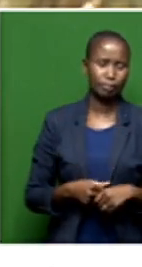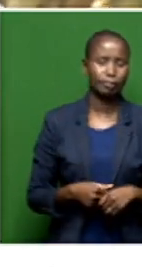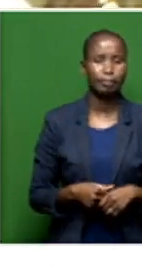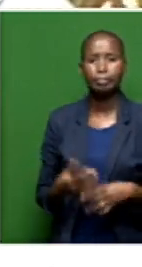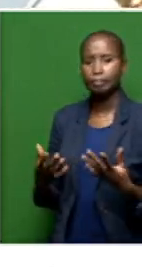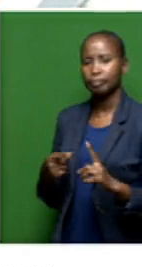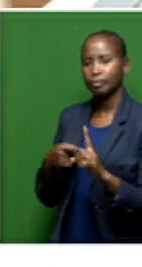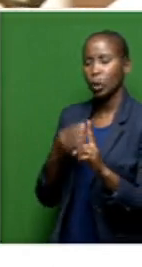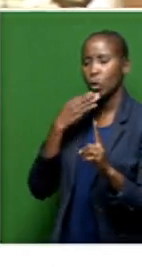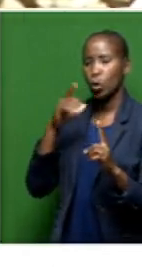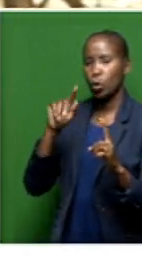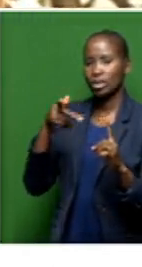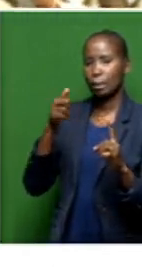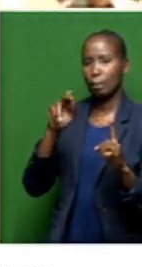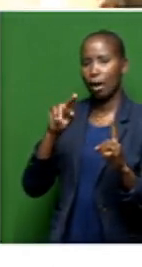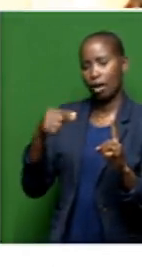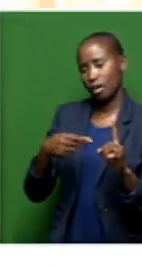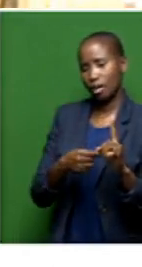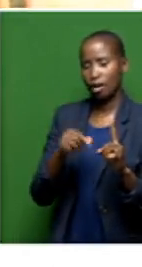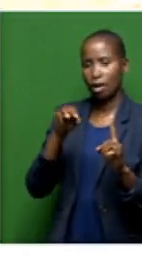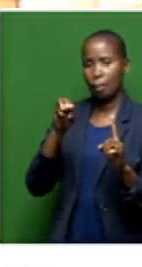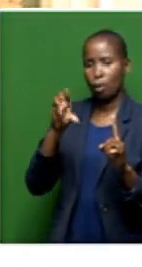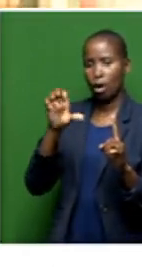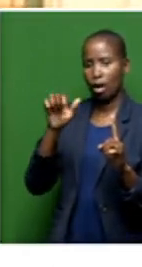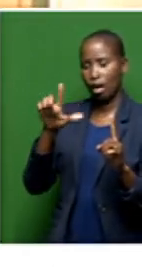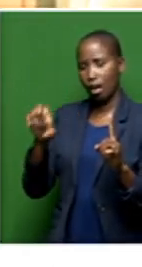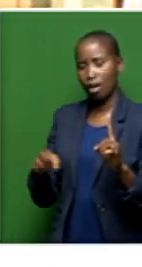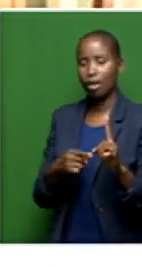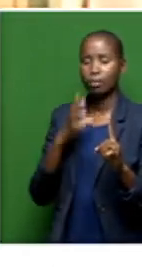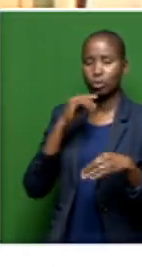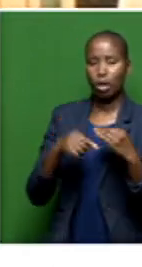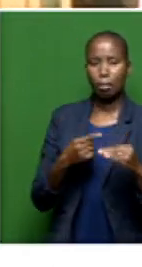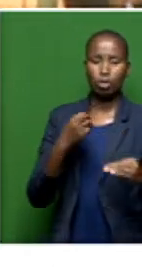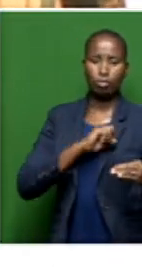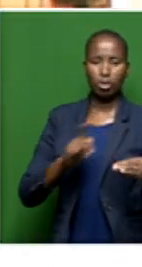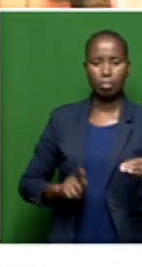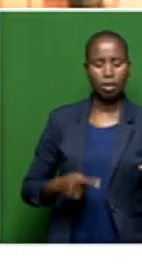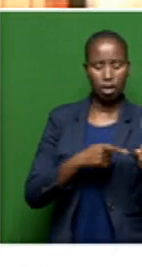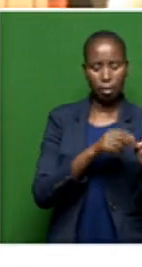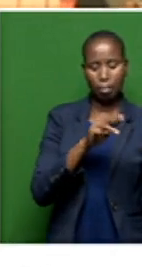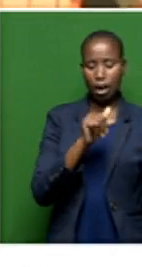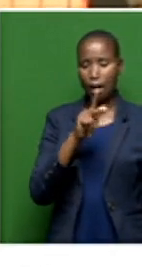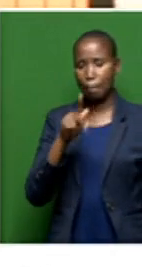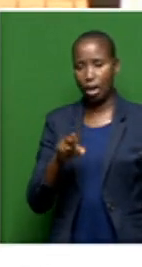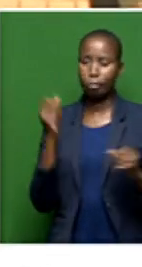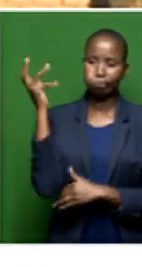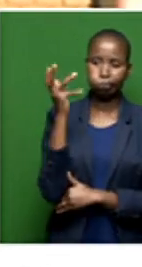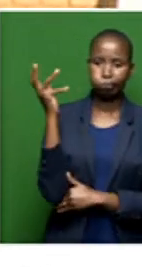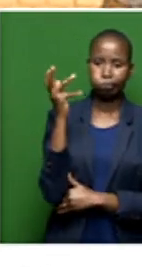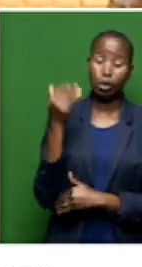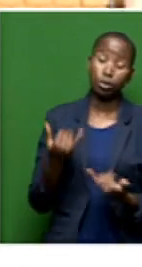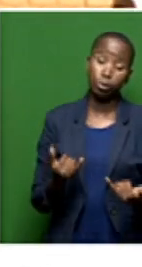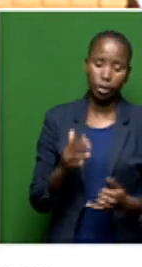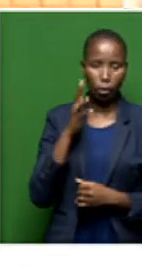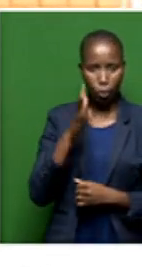Molali, governance expert. As he's predicting there what the premier, that is Bushimape here in the northwest province, might be telling